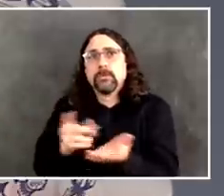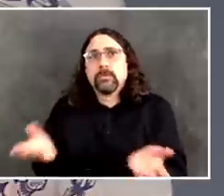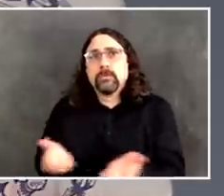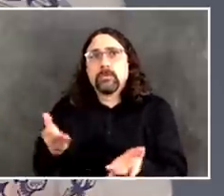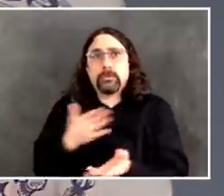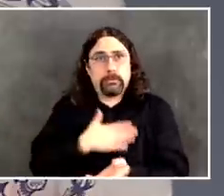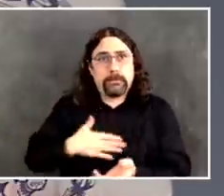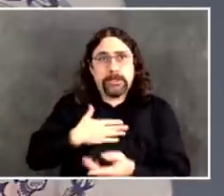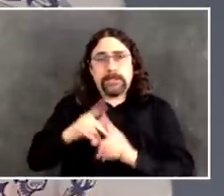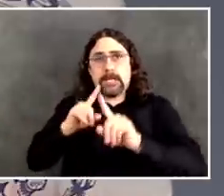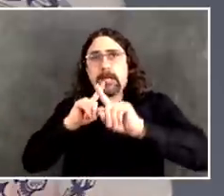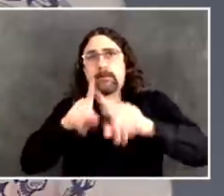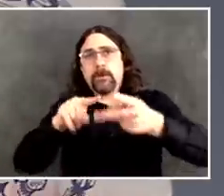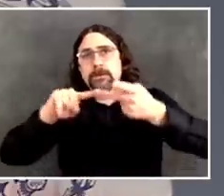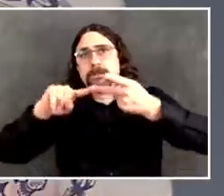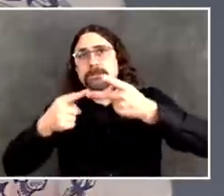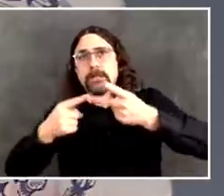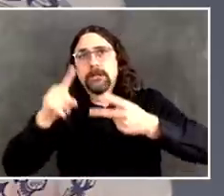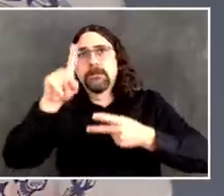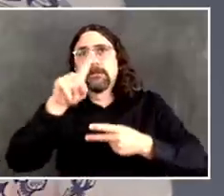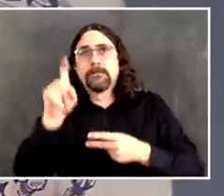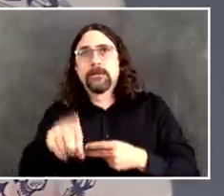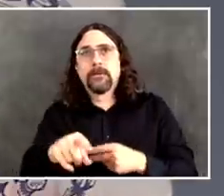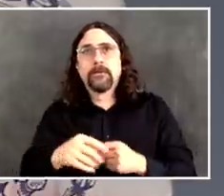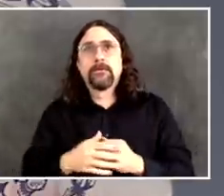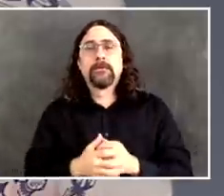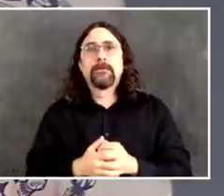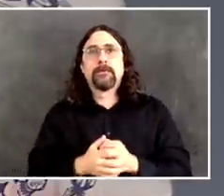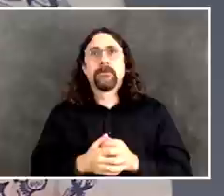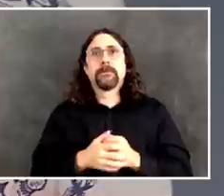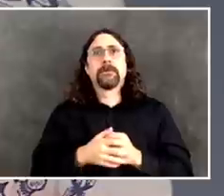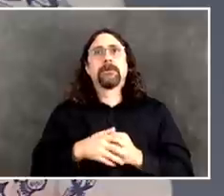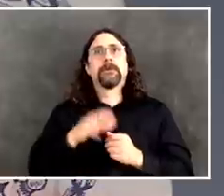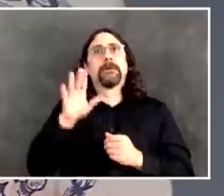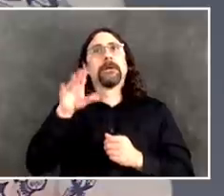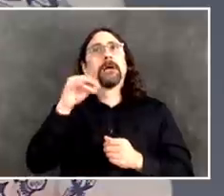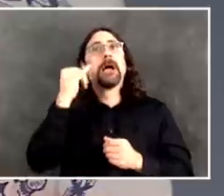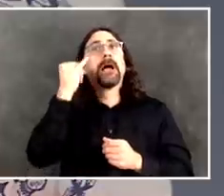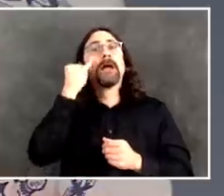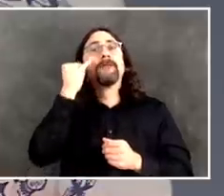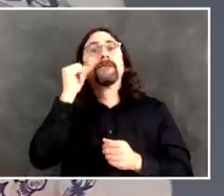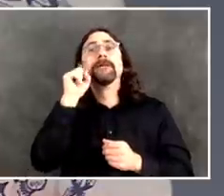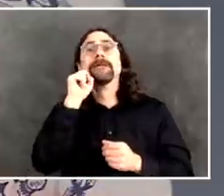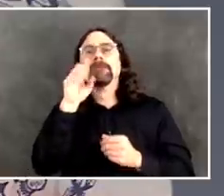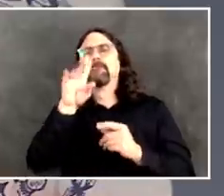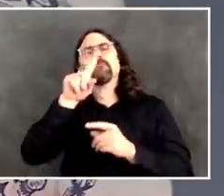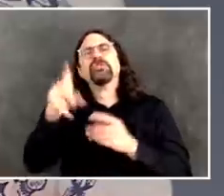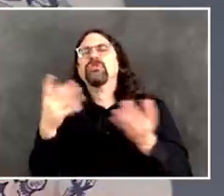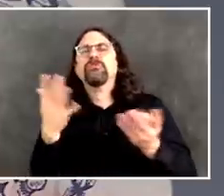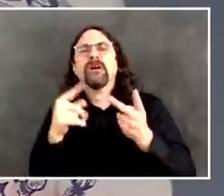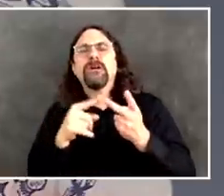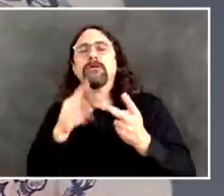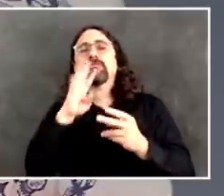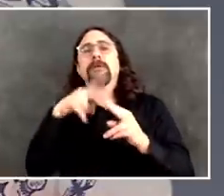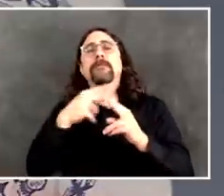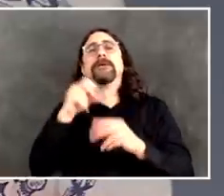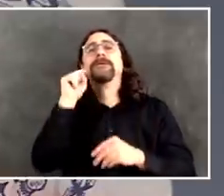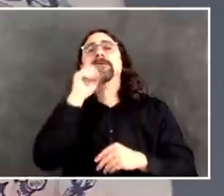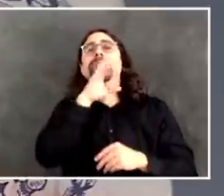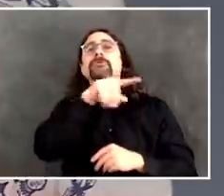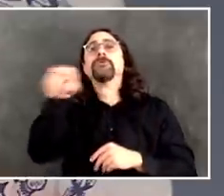do they go back to the nursing home or is there some other alternative place that would be better? If you could speak to that, doctors.